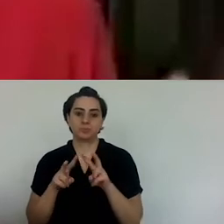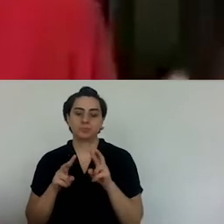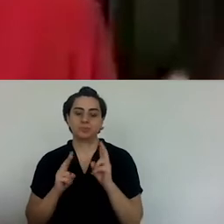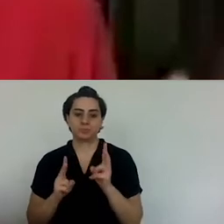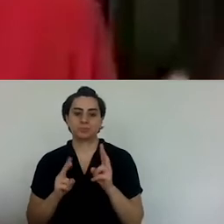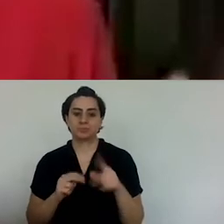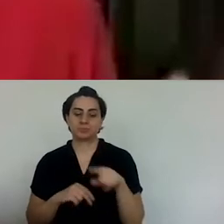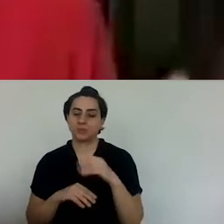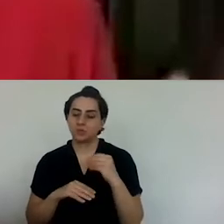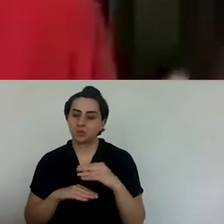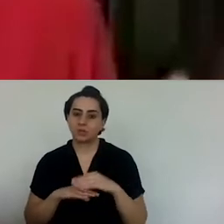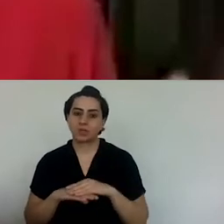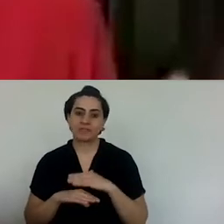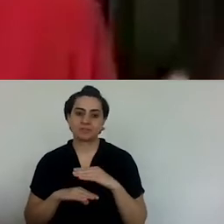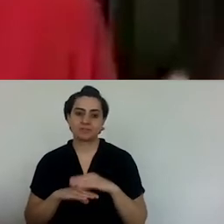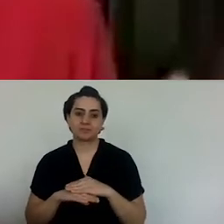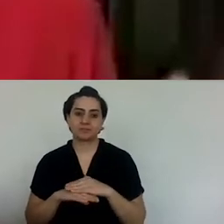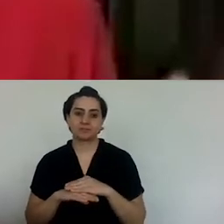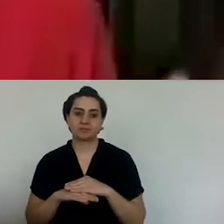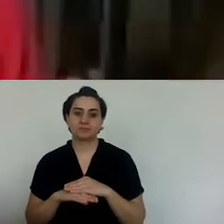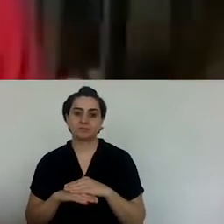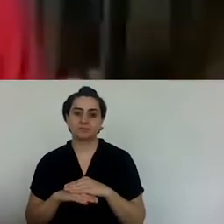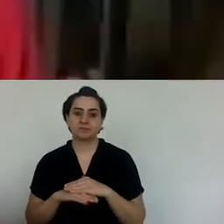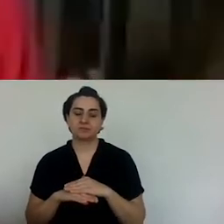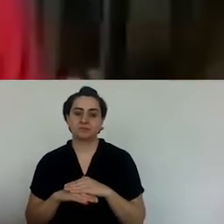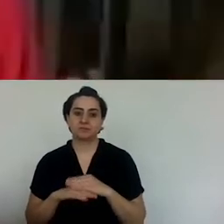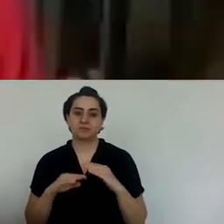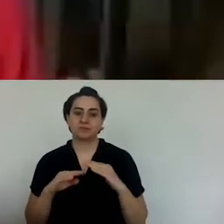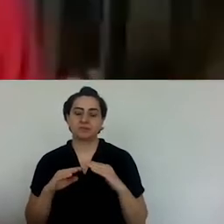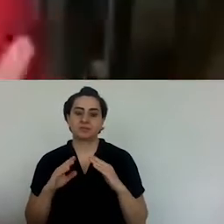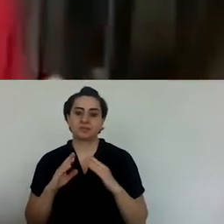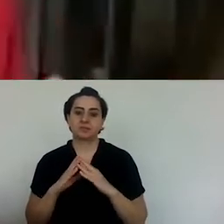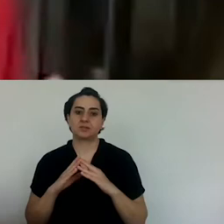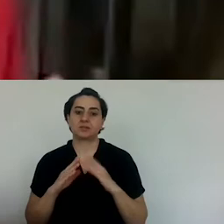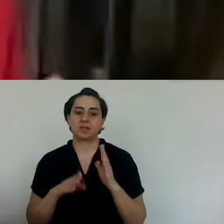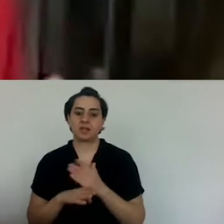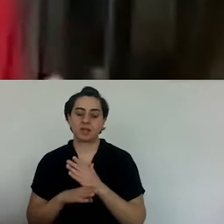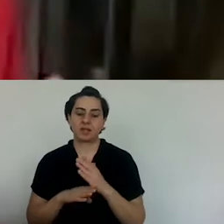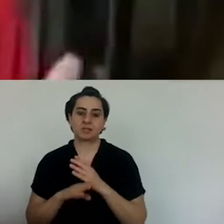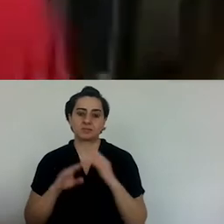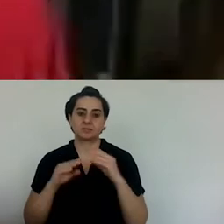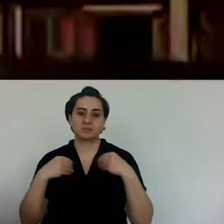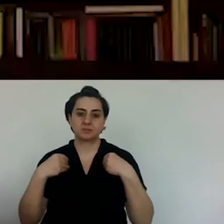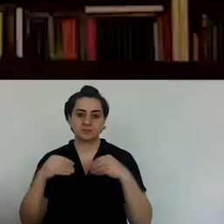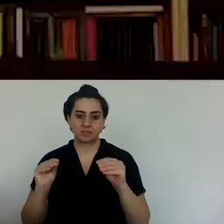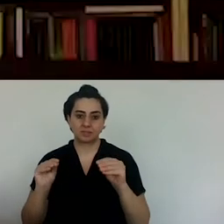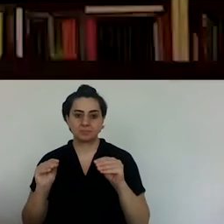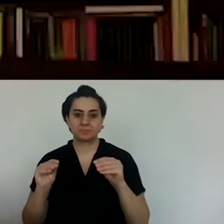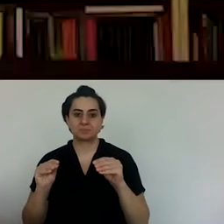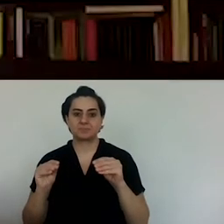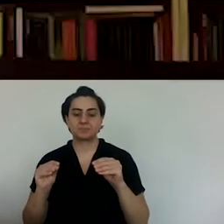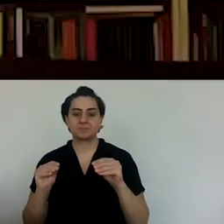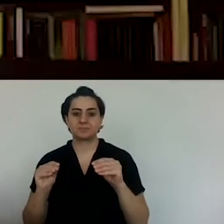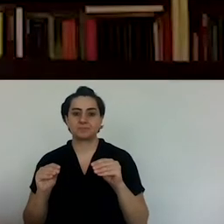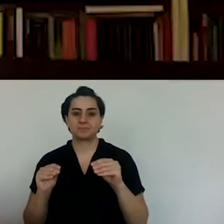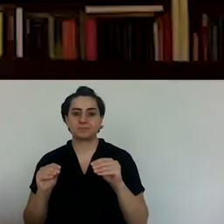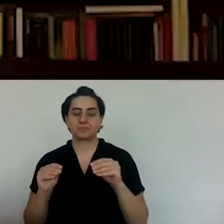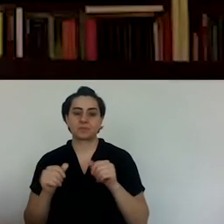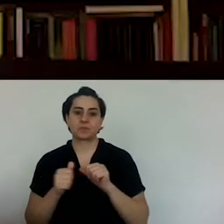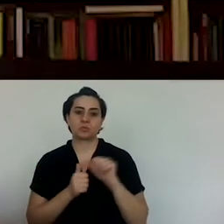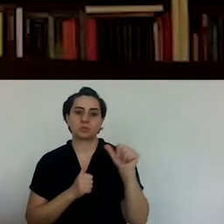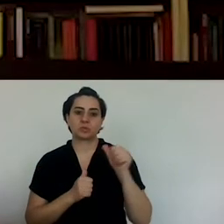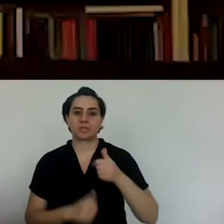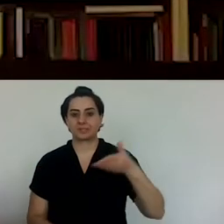After that, gradually, the Greeks sold their houses, but